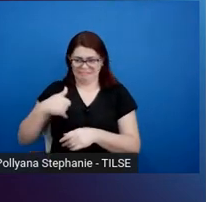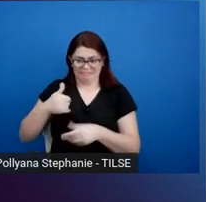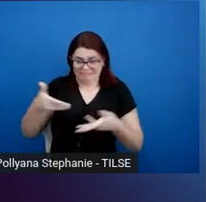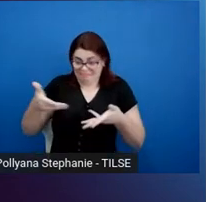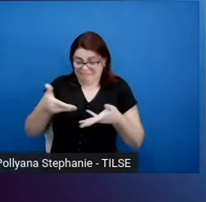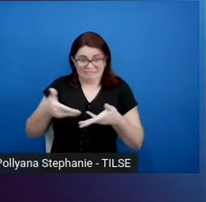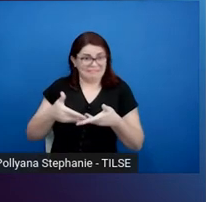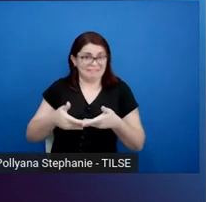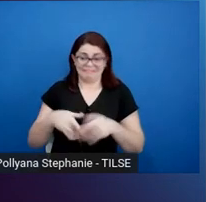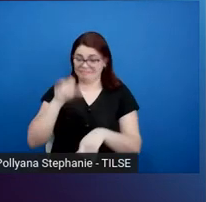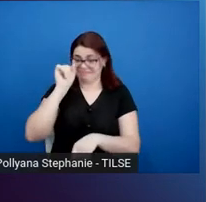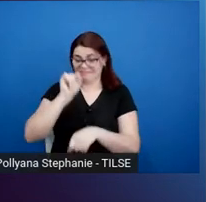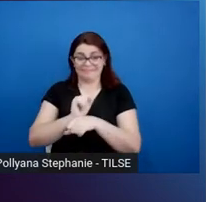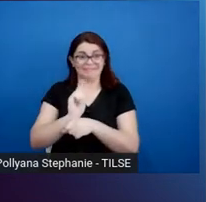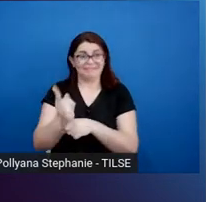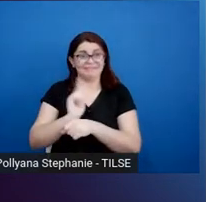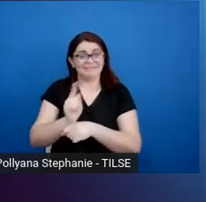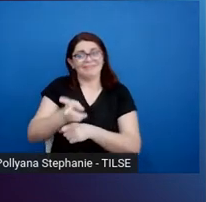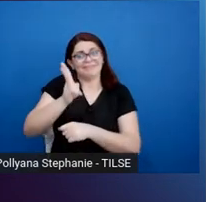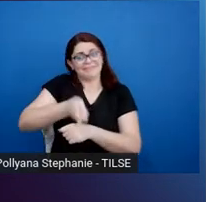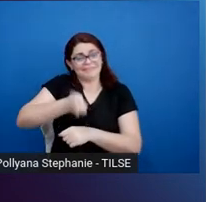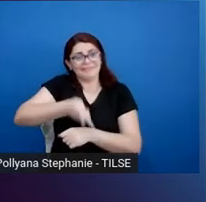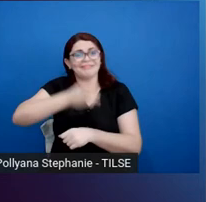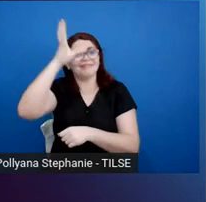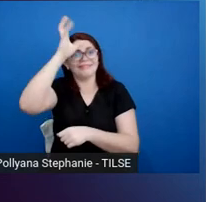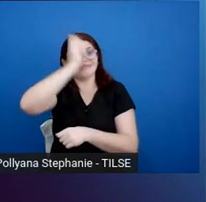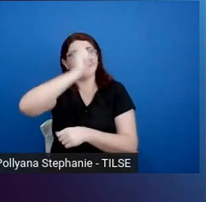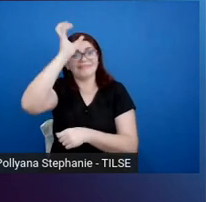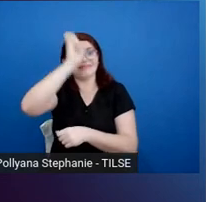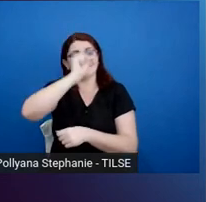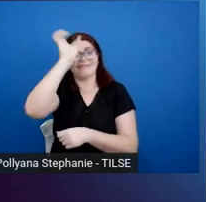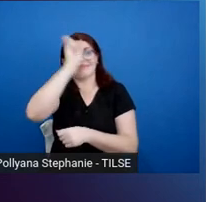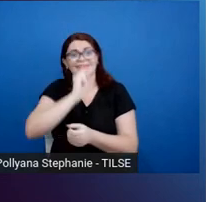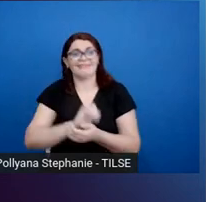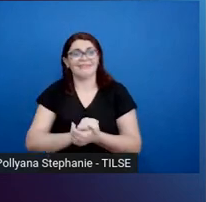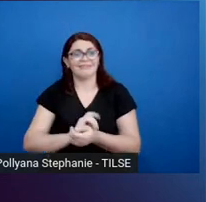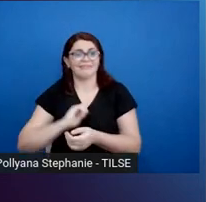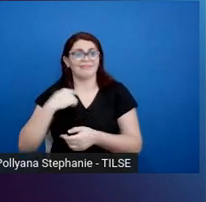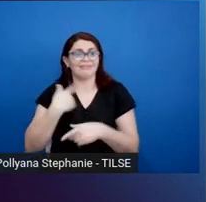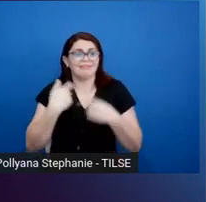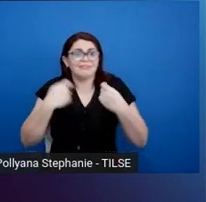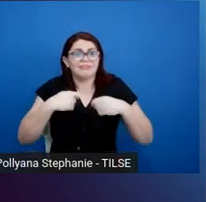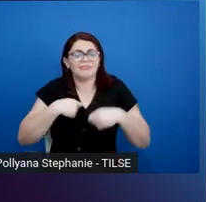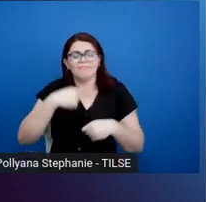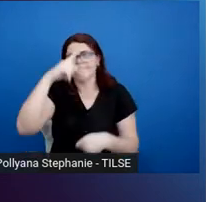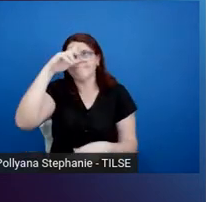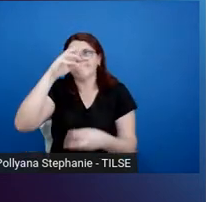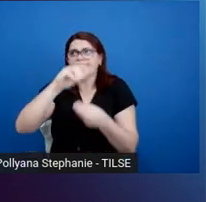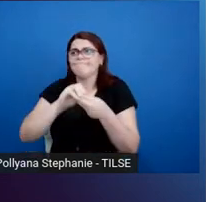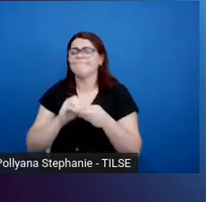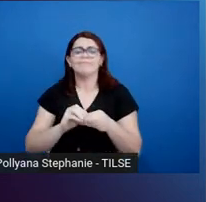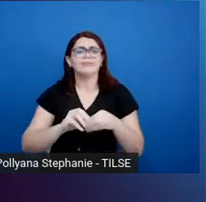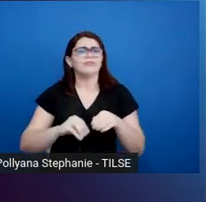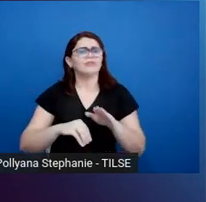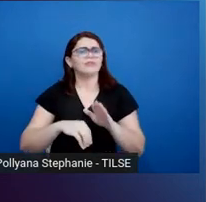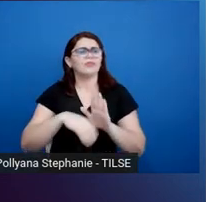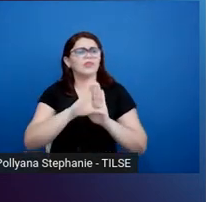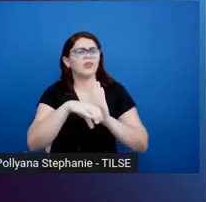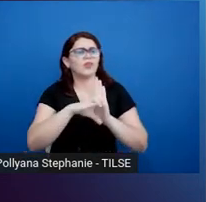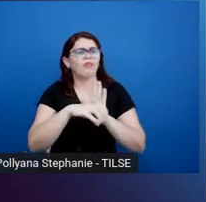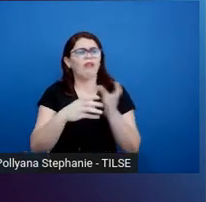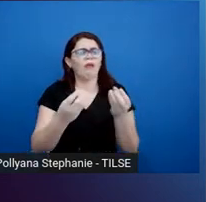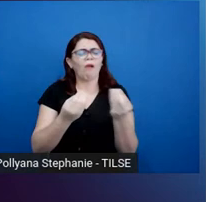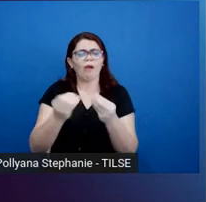So we need to come up with a definition of what we're doing